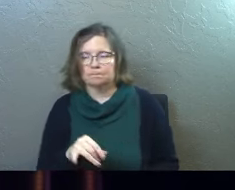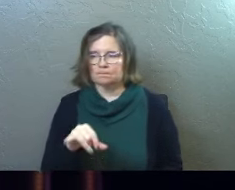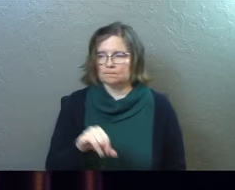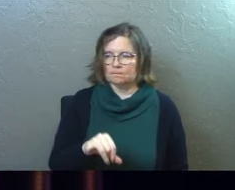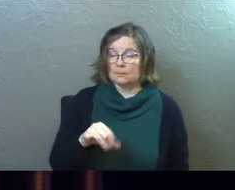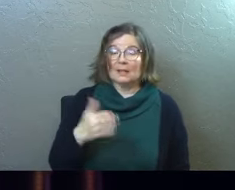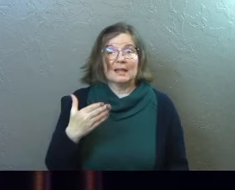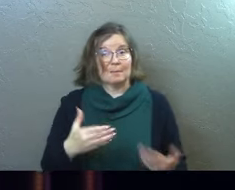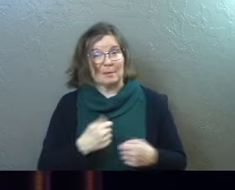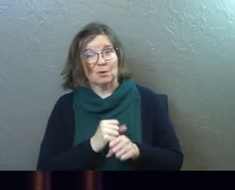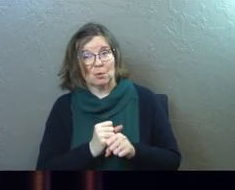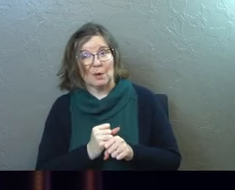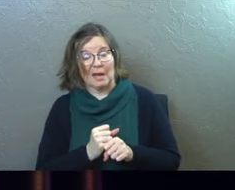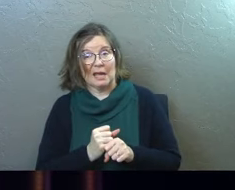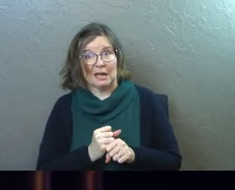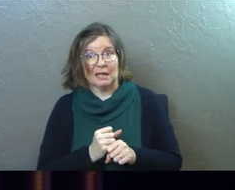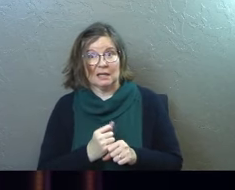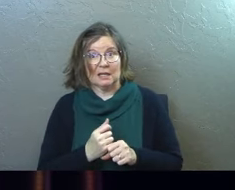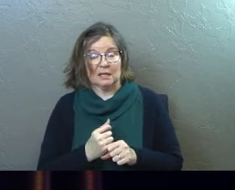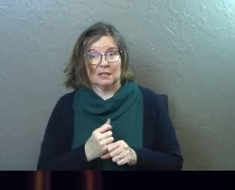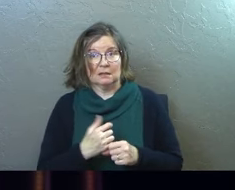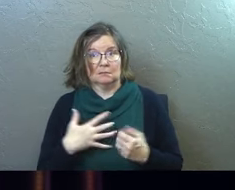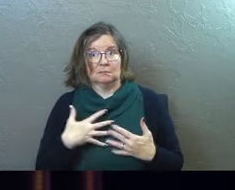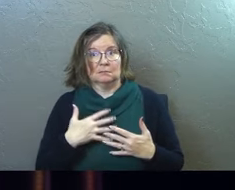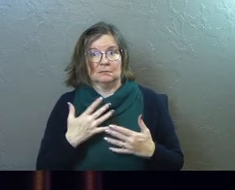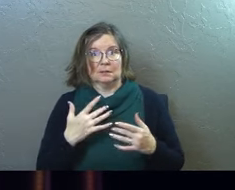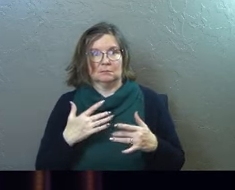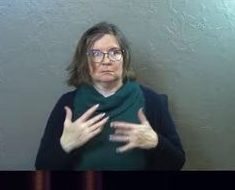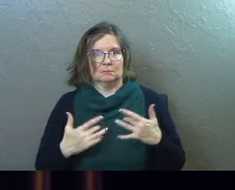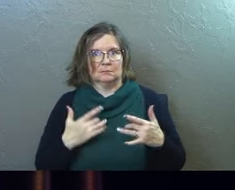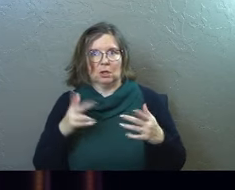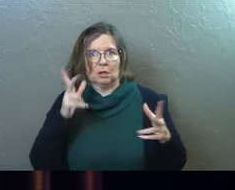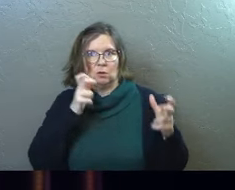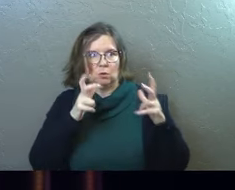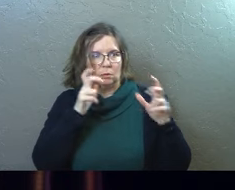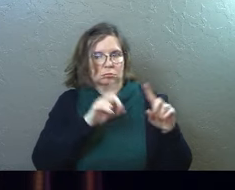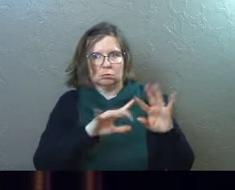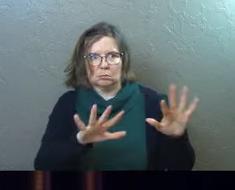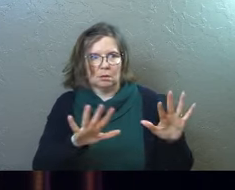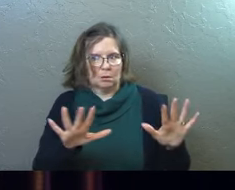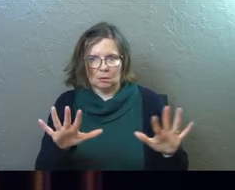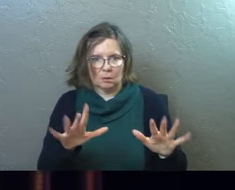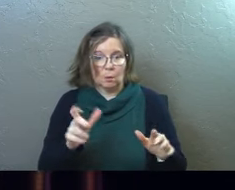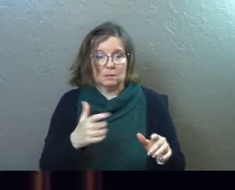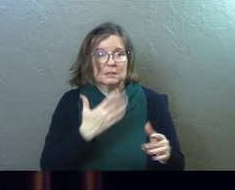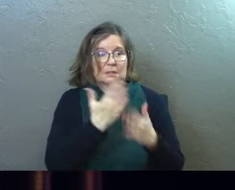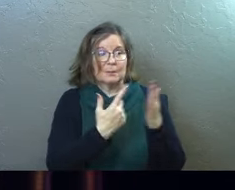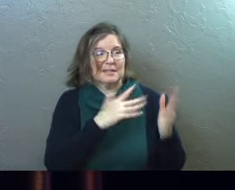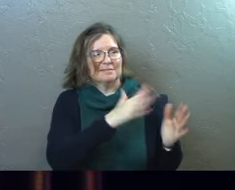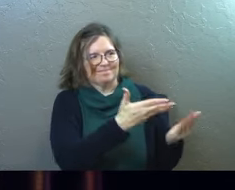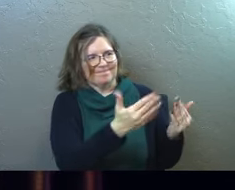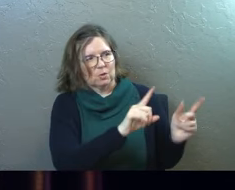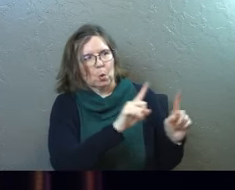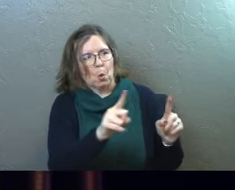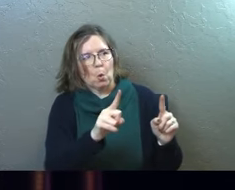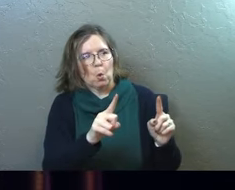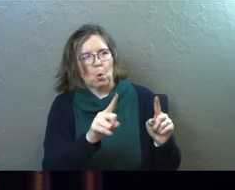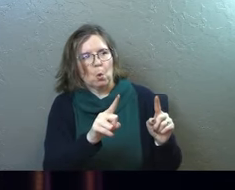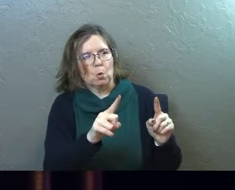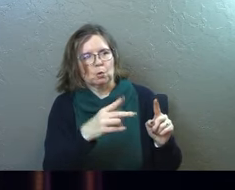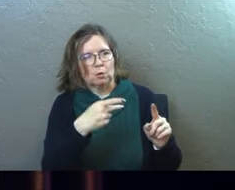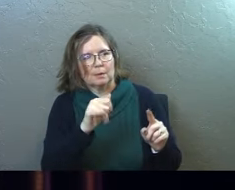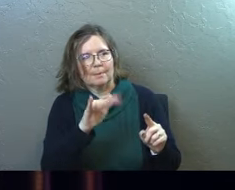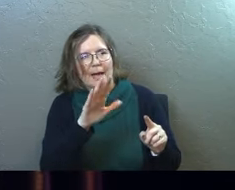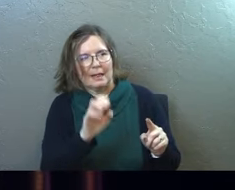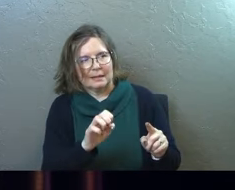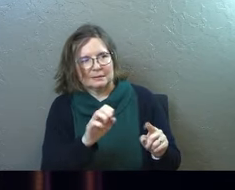probably created a stir asking everybody in the city. Somebody at some point said, we've got to get you to the palace. And then they